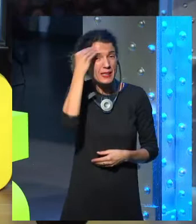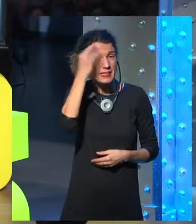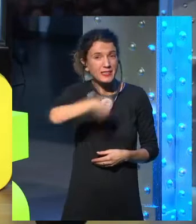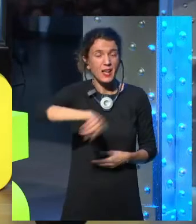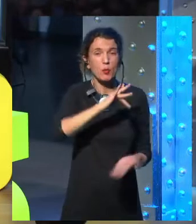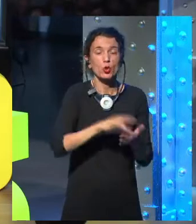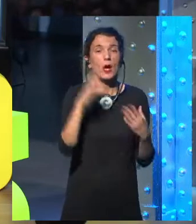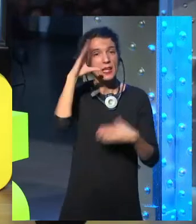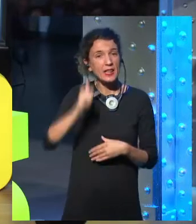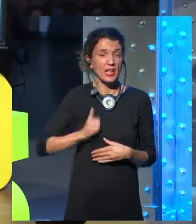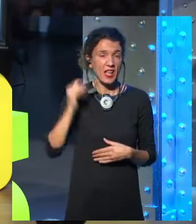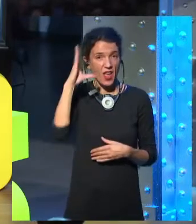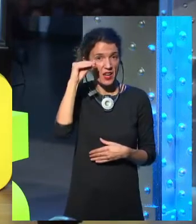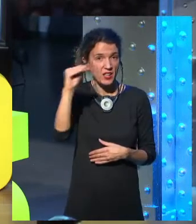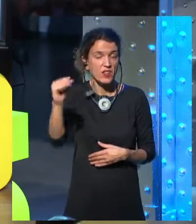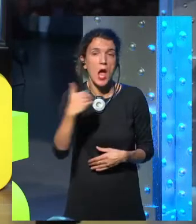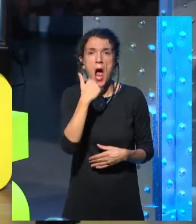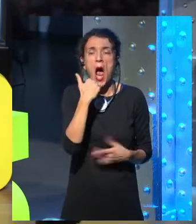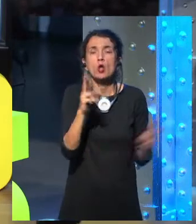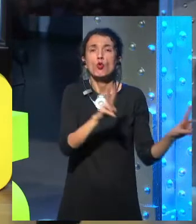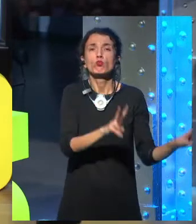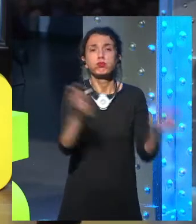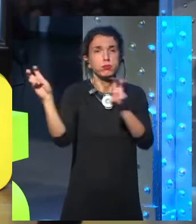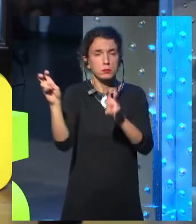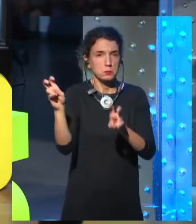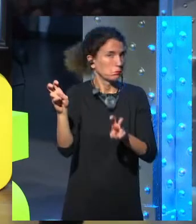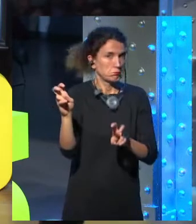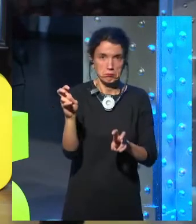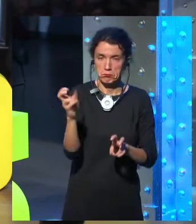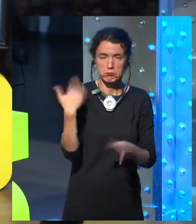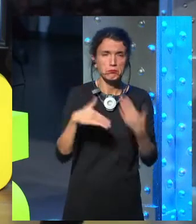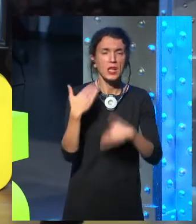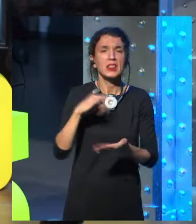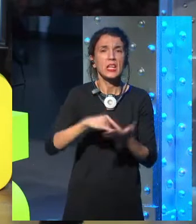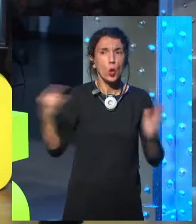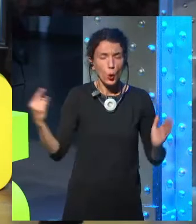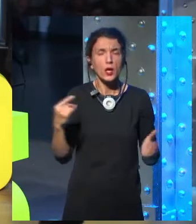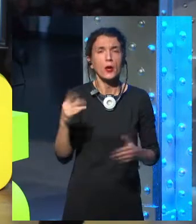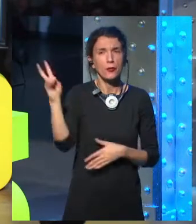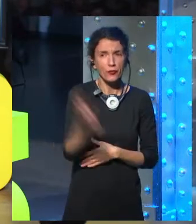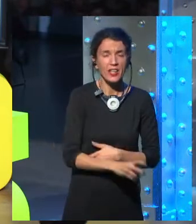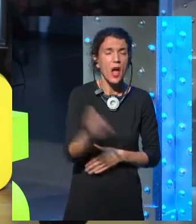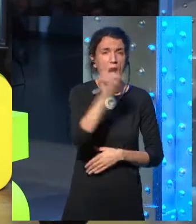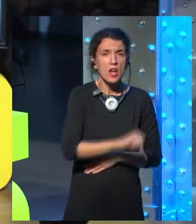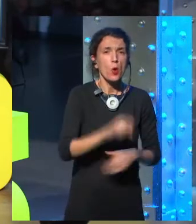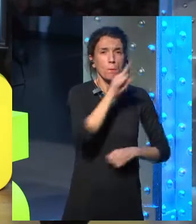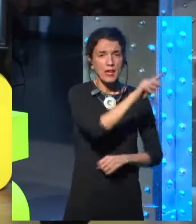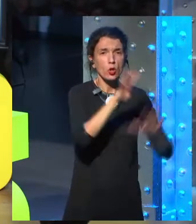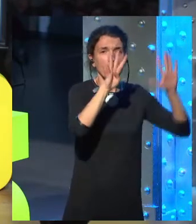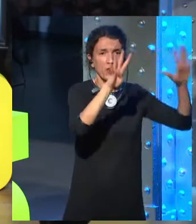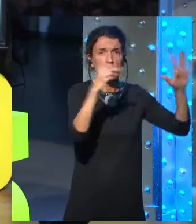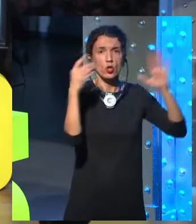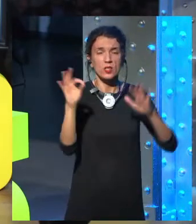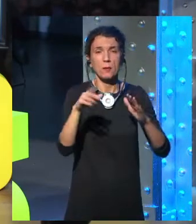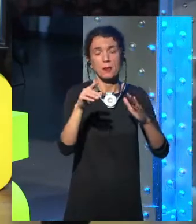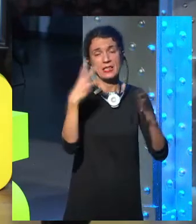60s. And we had AI winters where the extreme excitement of AI wore out because it wasn't the